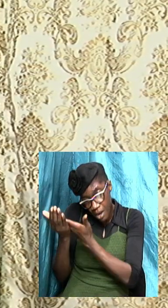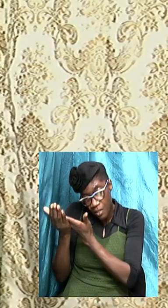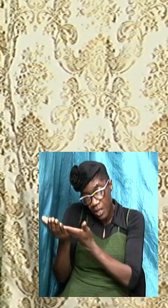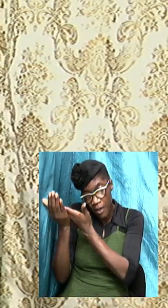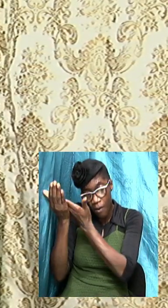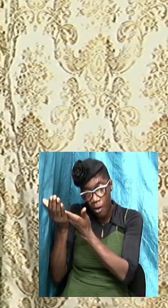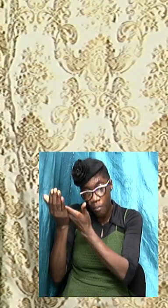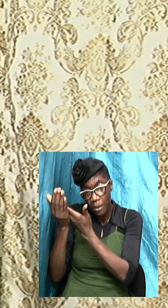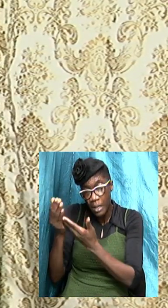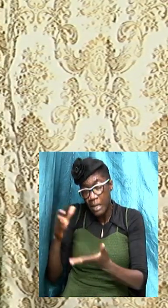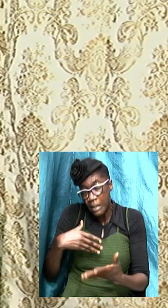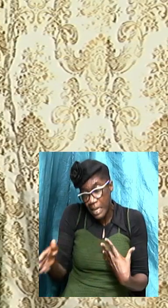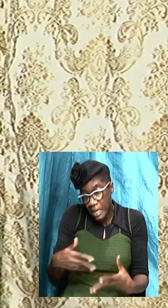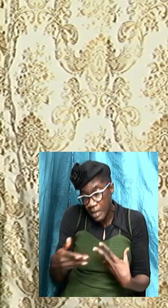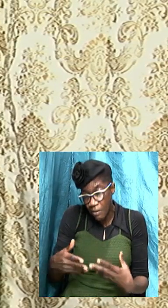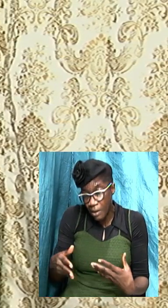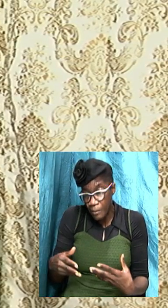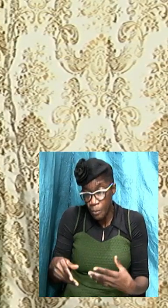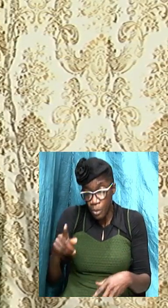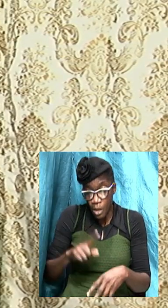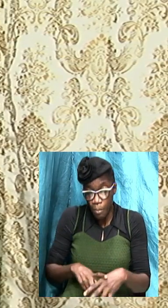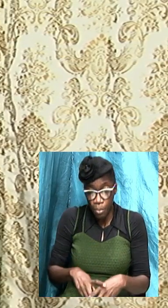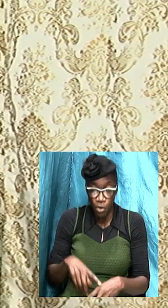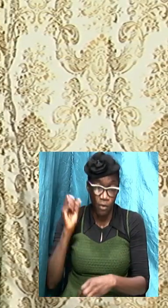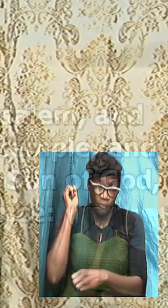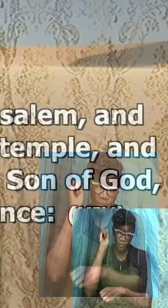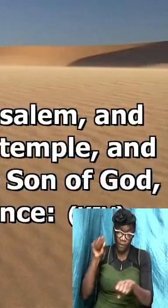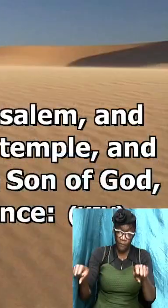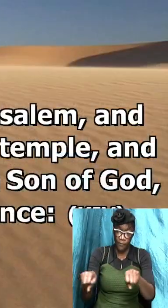any time thou dash thy foot against a stone